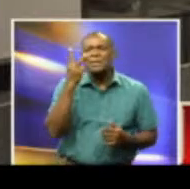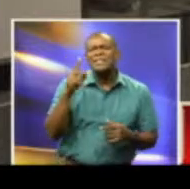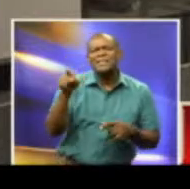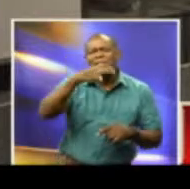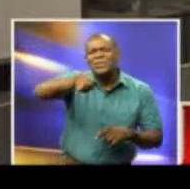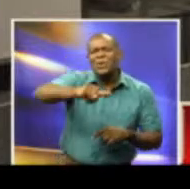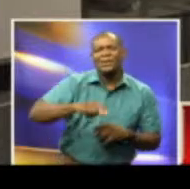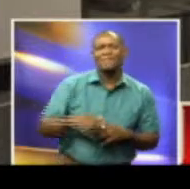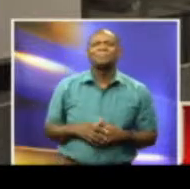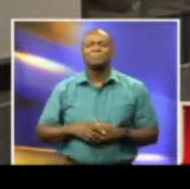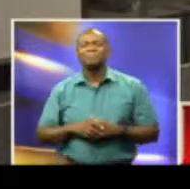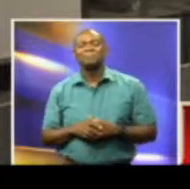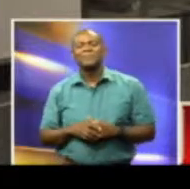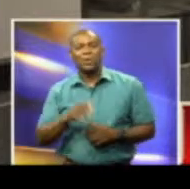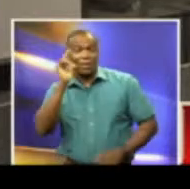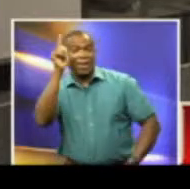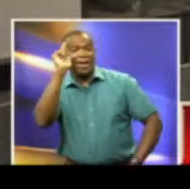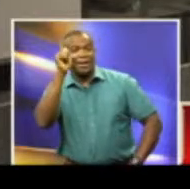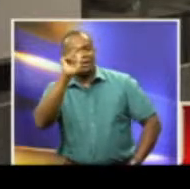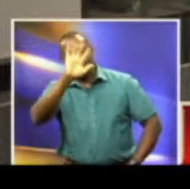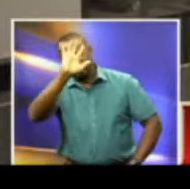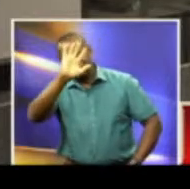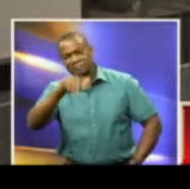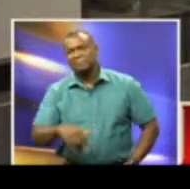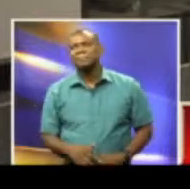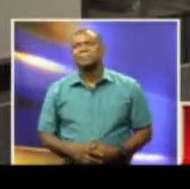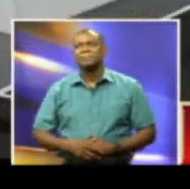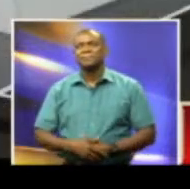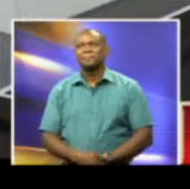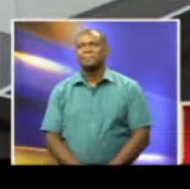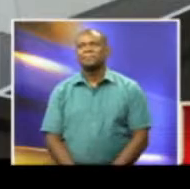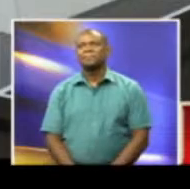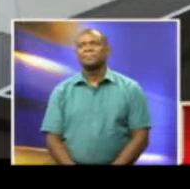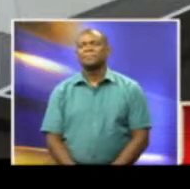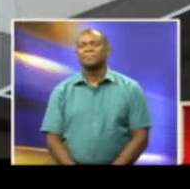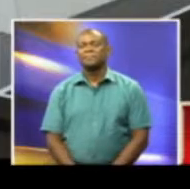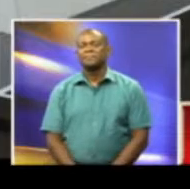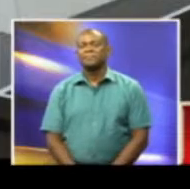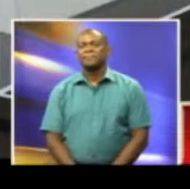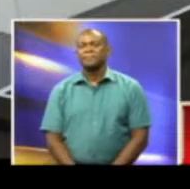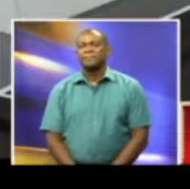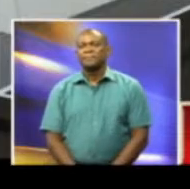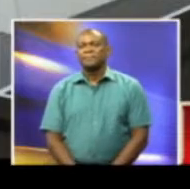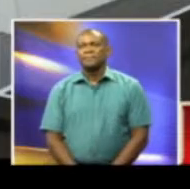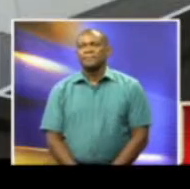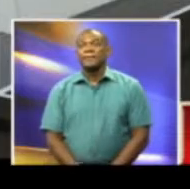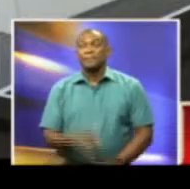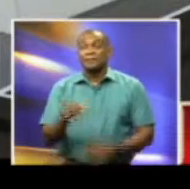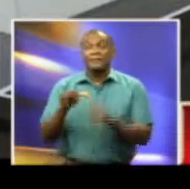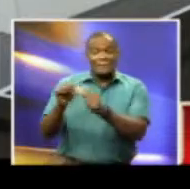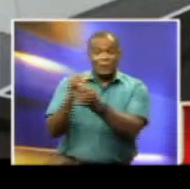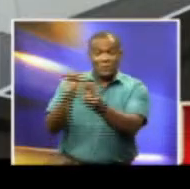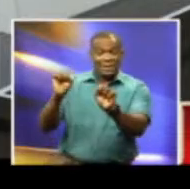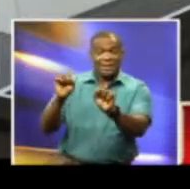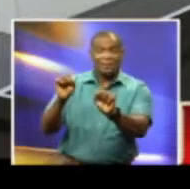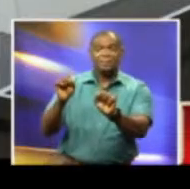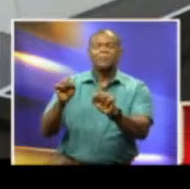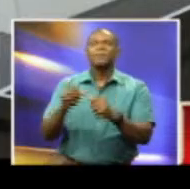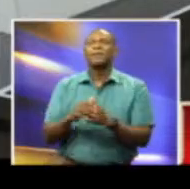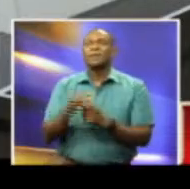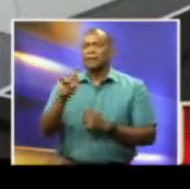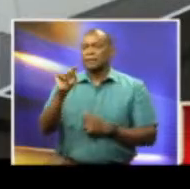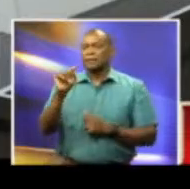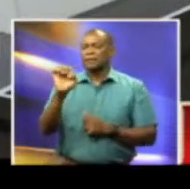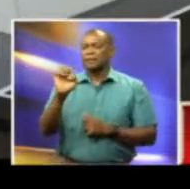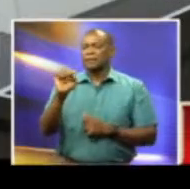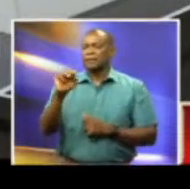I'll see you guys soon. Michelle, it's back to you in studio. Thanks so much, Sagoni. You guys keep safe. Well, Tima says they